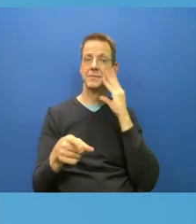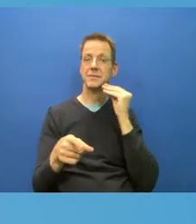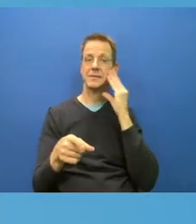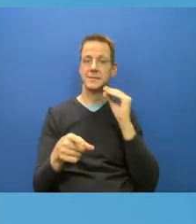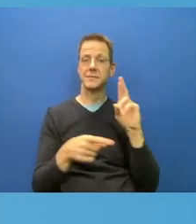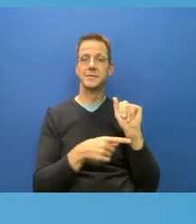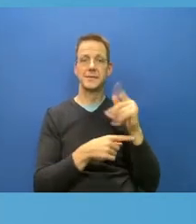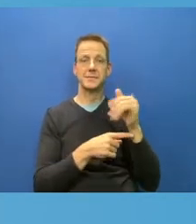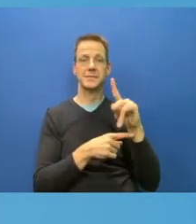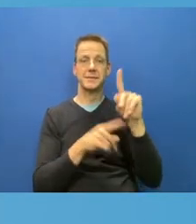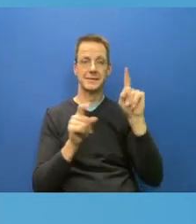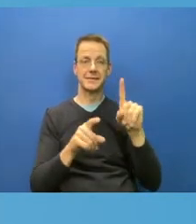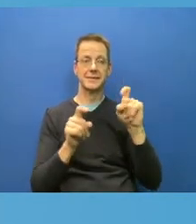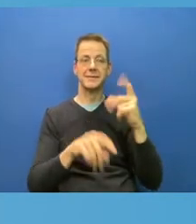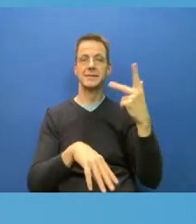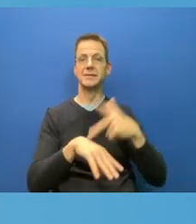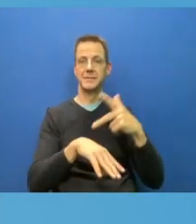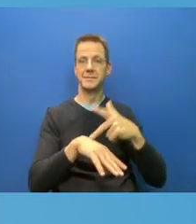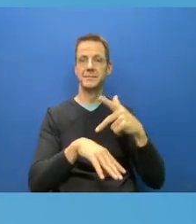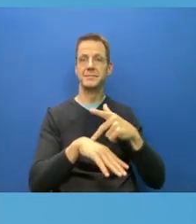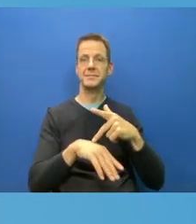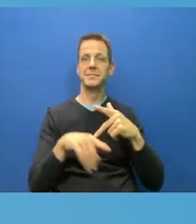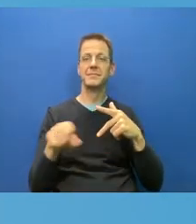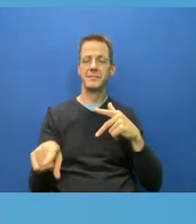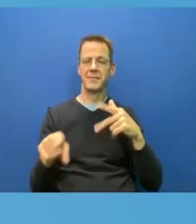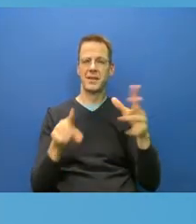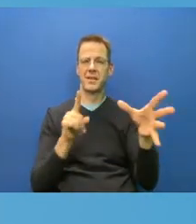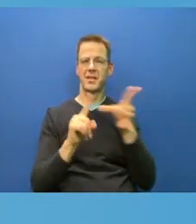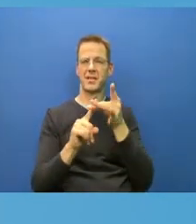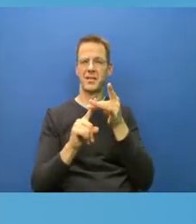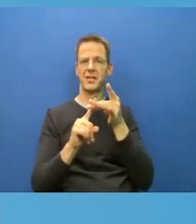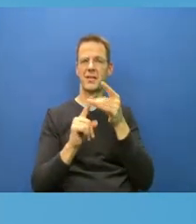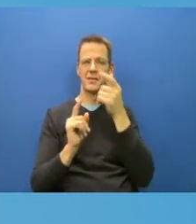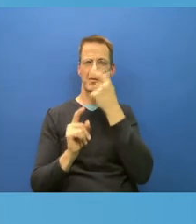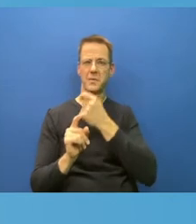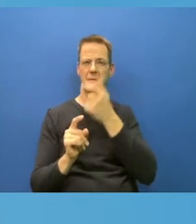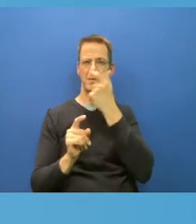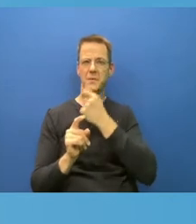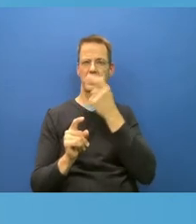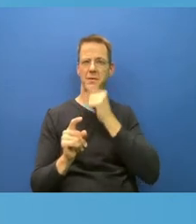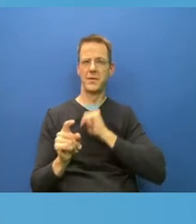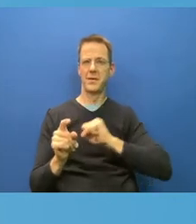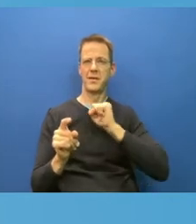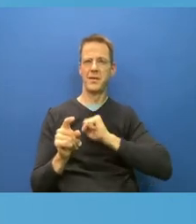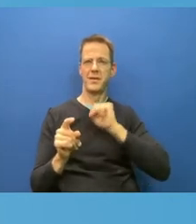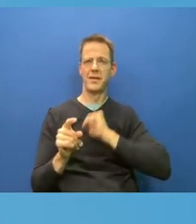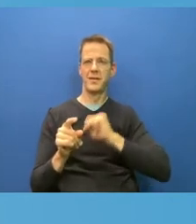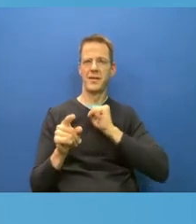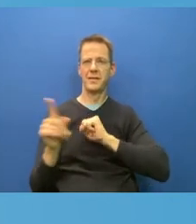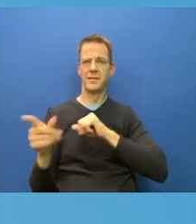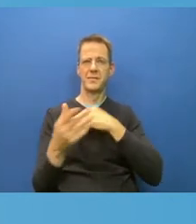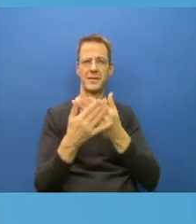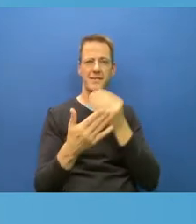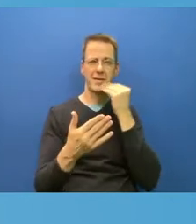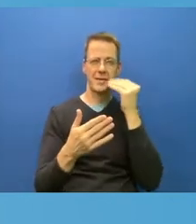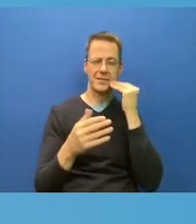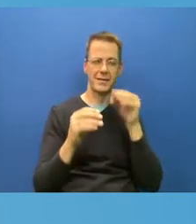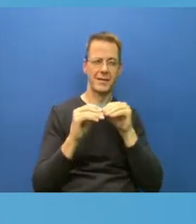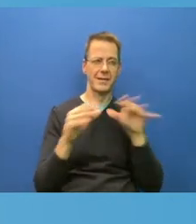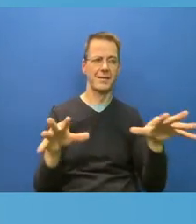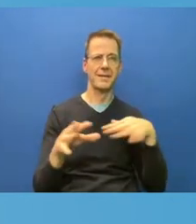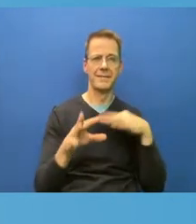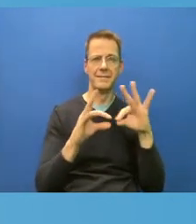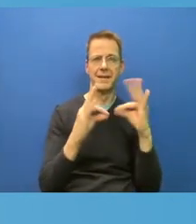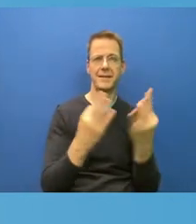it's not COVID. And all of his classmates are safe. The entire school is safer that way. So we have just these next few months to keep them safe.